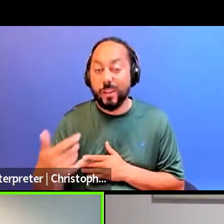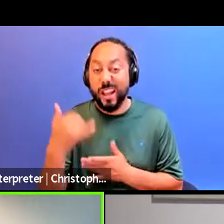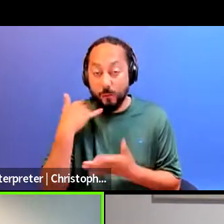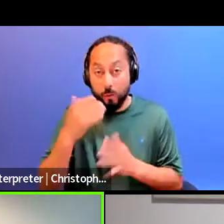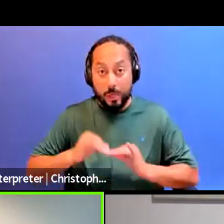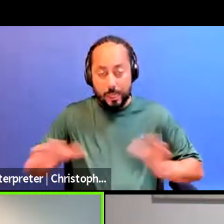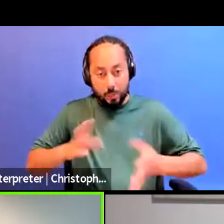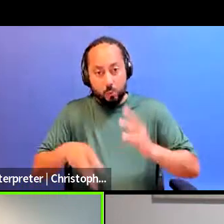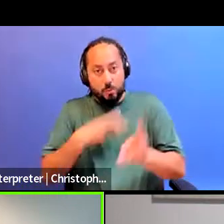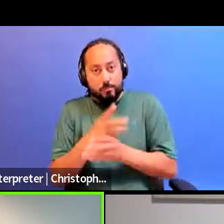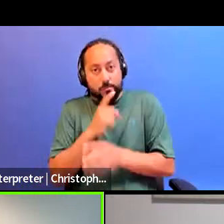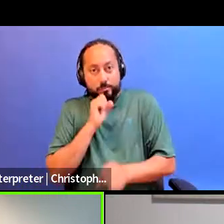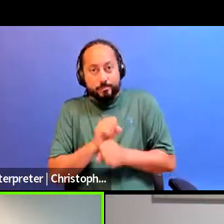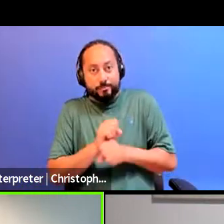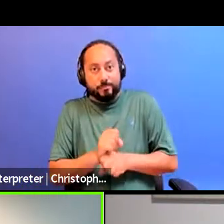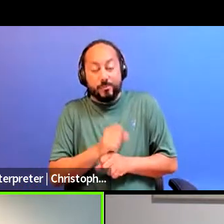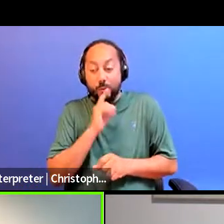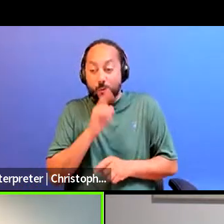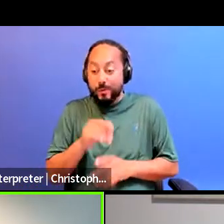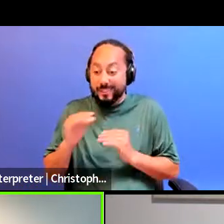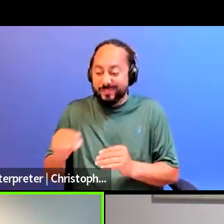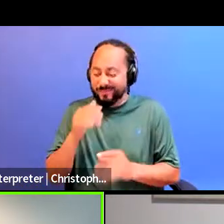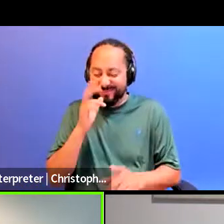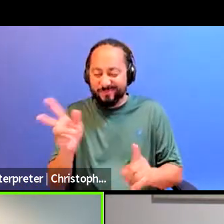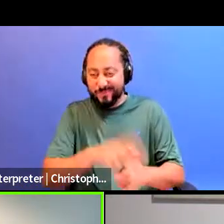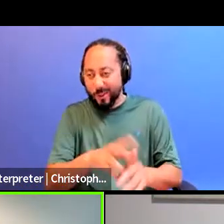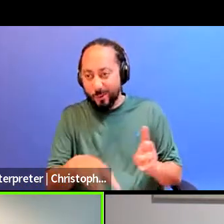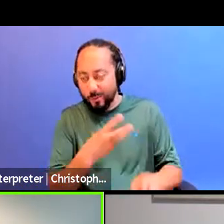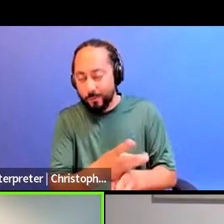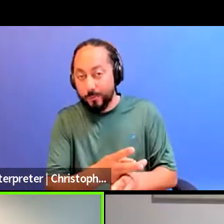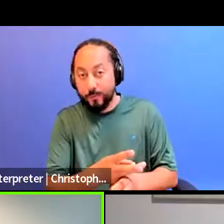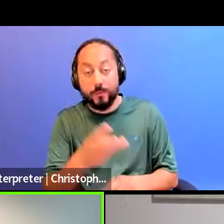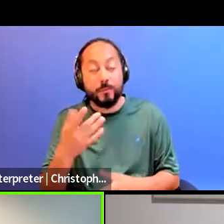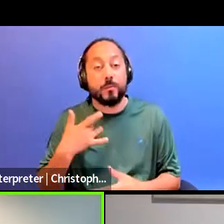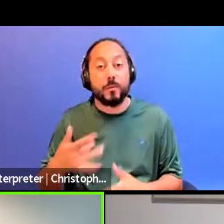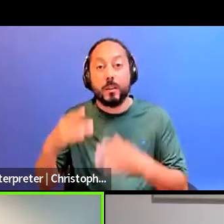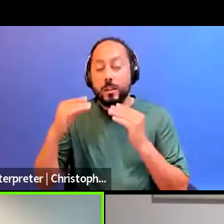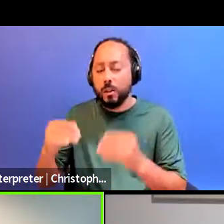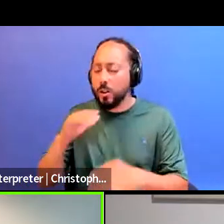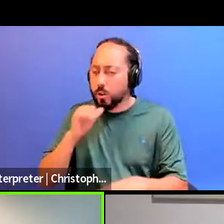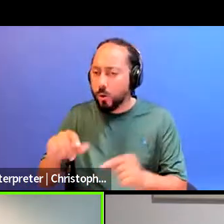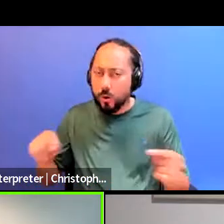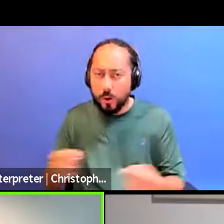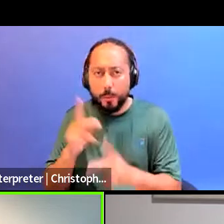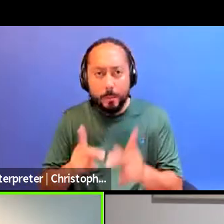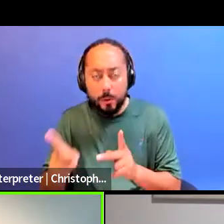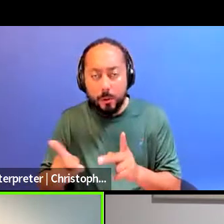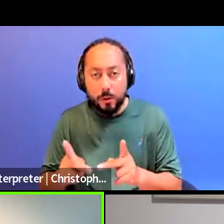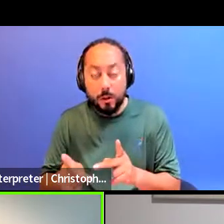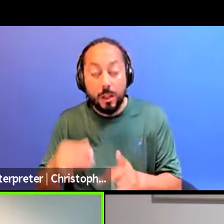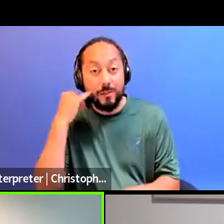what we're teaching them is not really applicable to the world, right? Because we teach them, don't harm people. If you see other people being harmed, intervene,